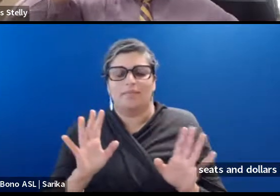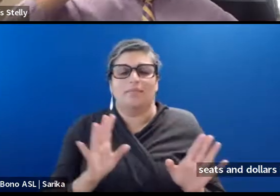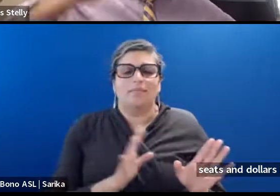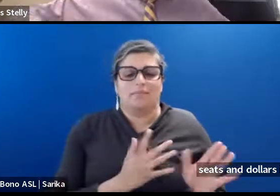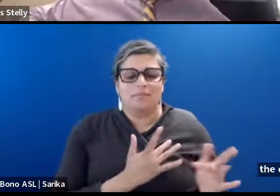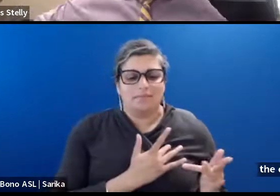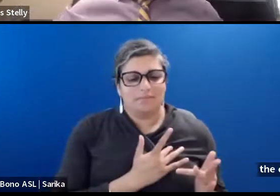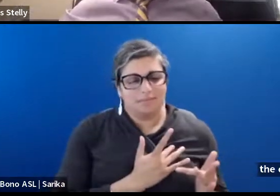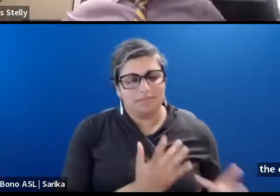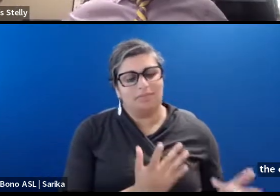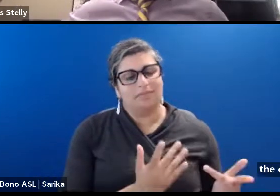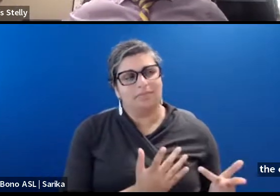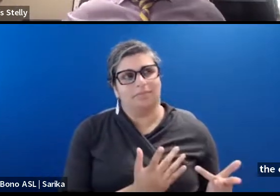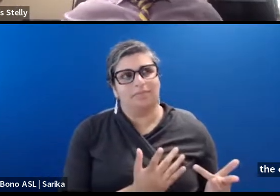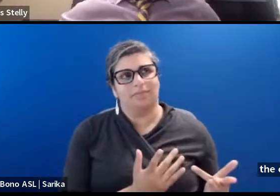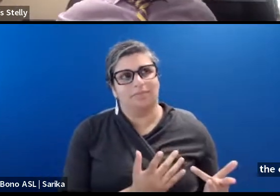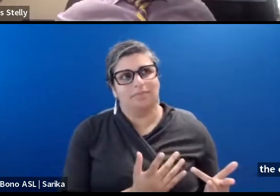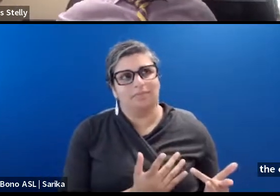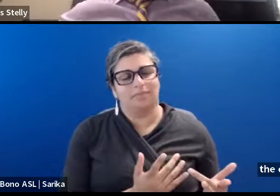really, um,